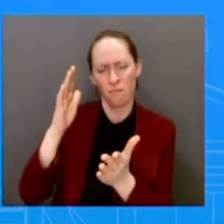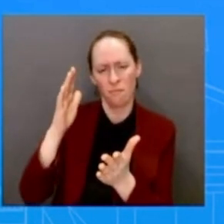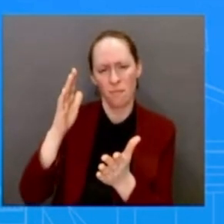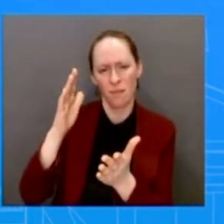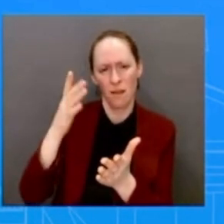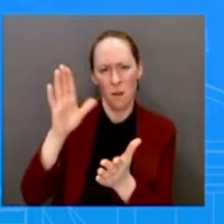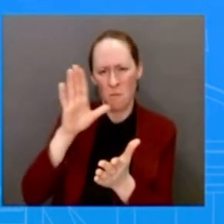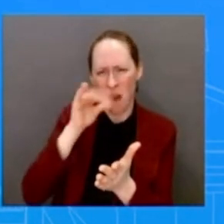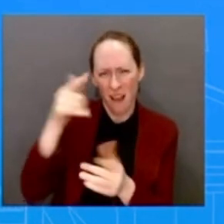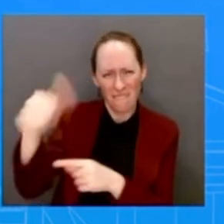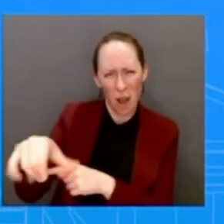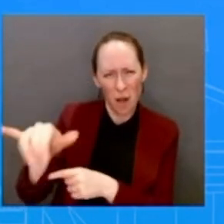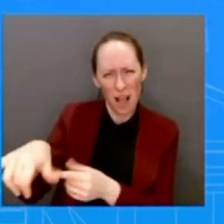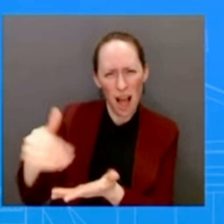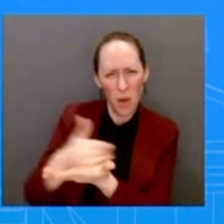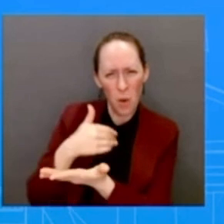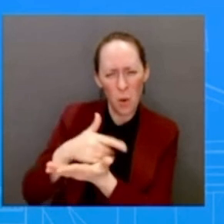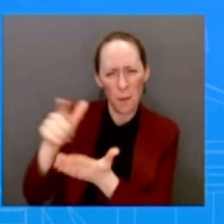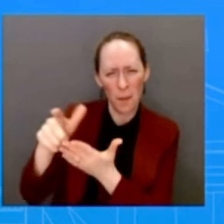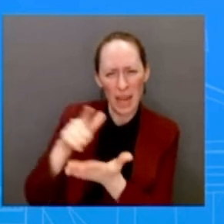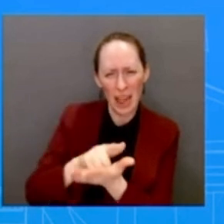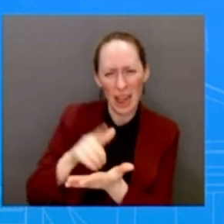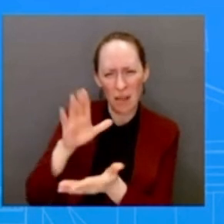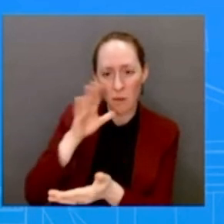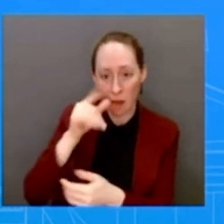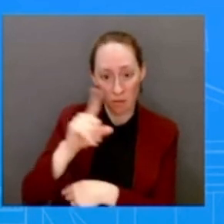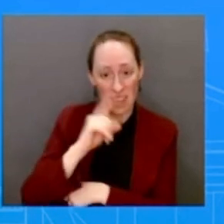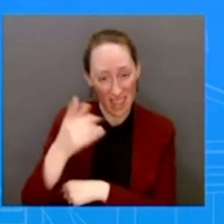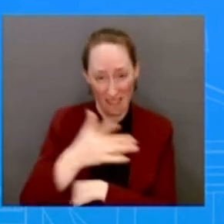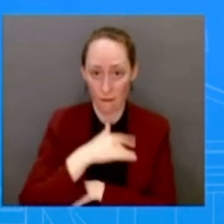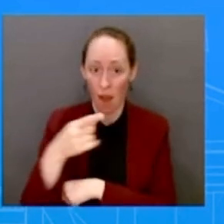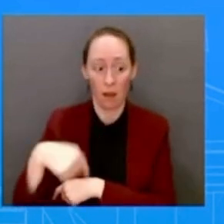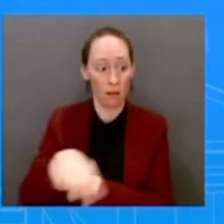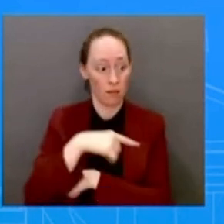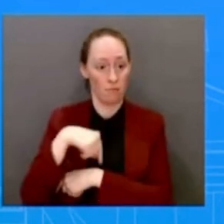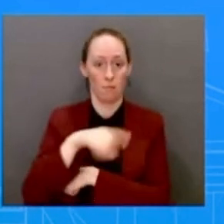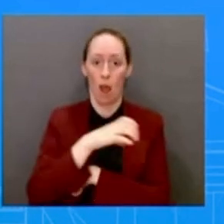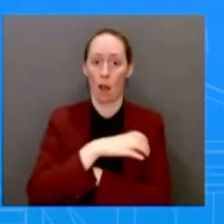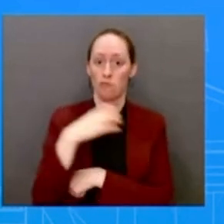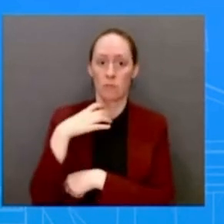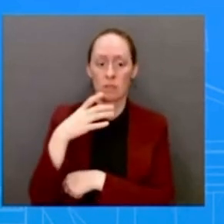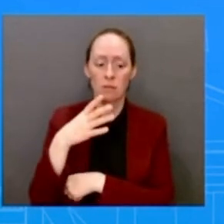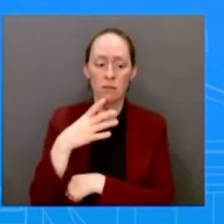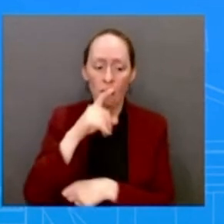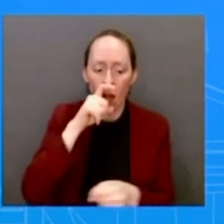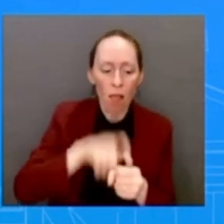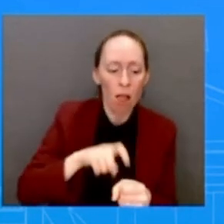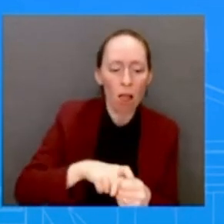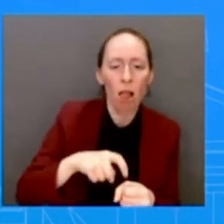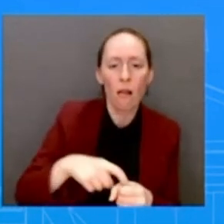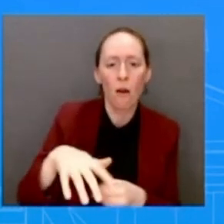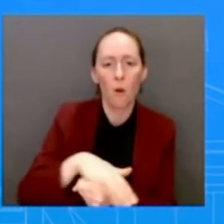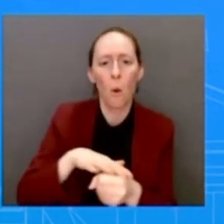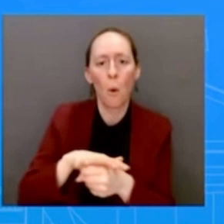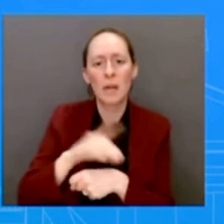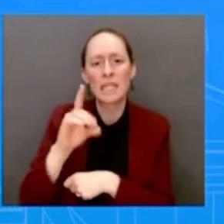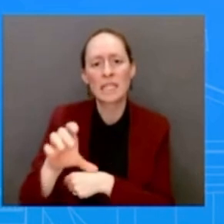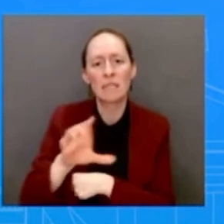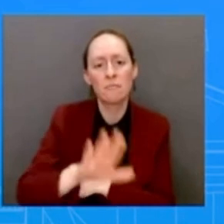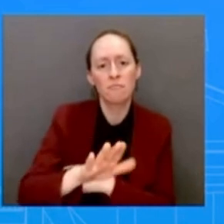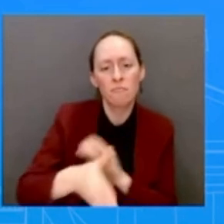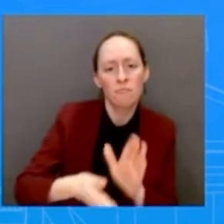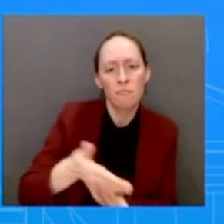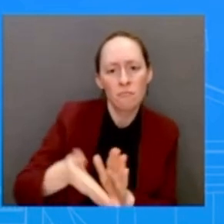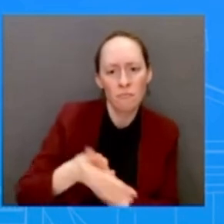D.C.'s own government, right? So how do you square that circle? Both things can't be true. No, we believe